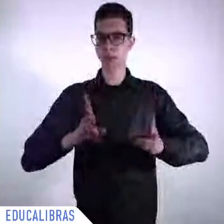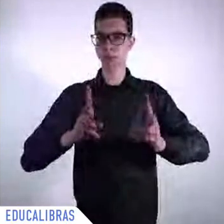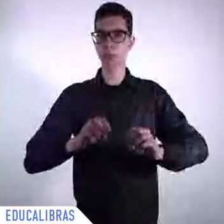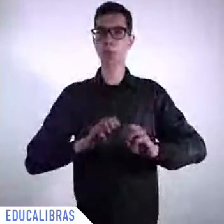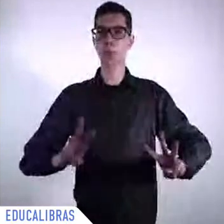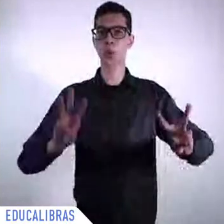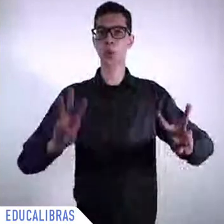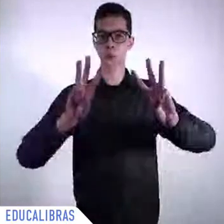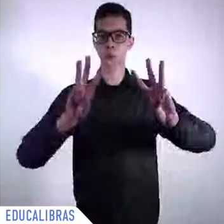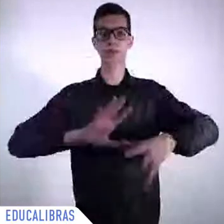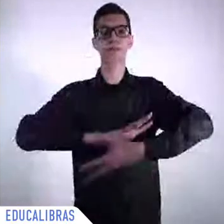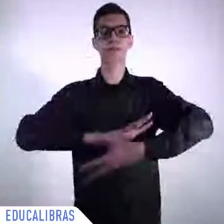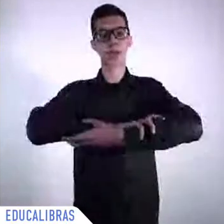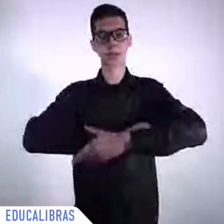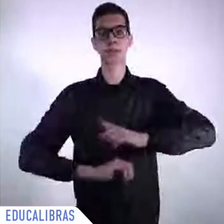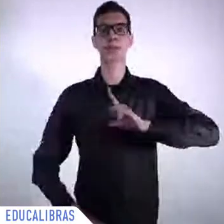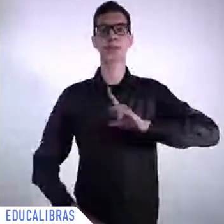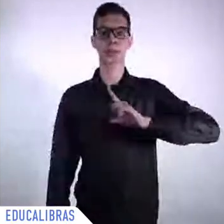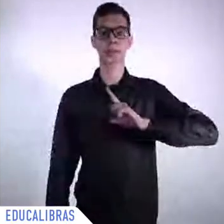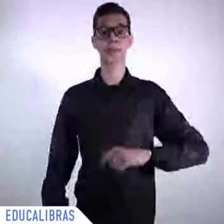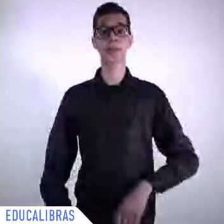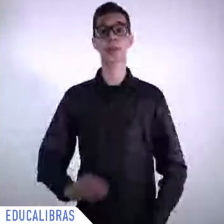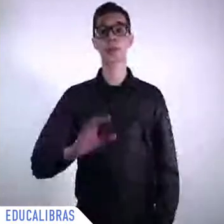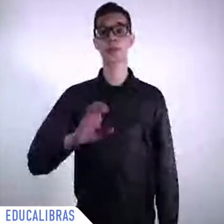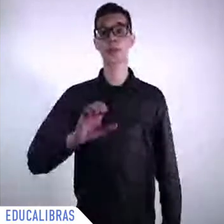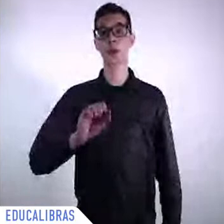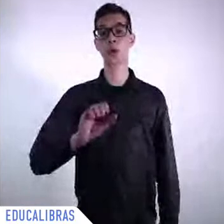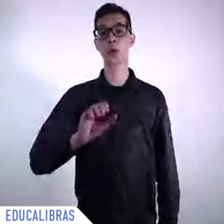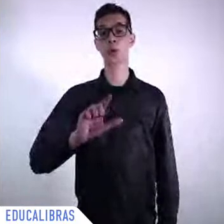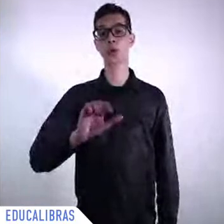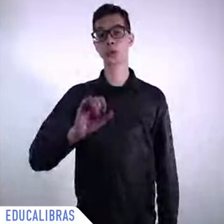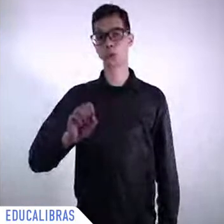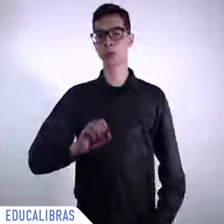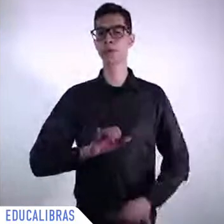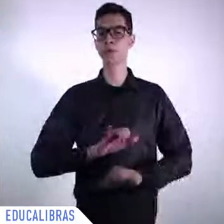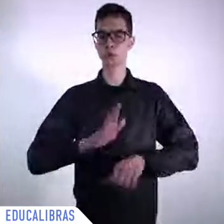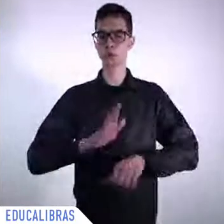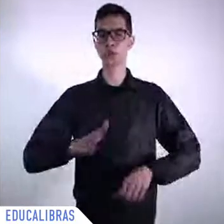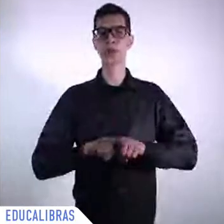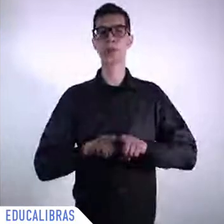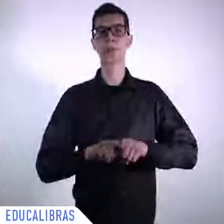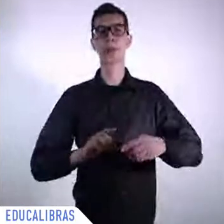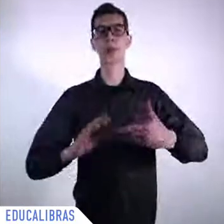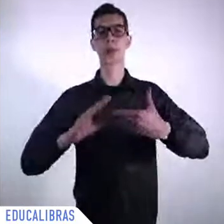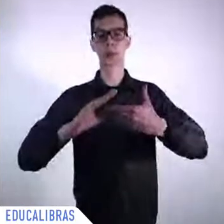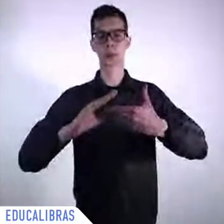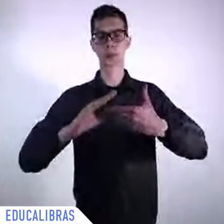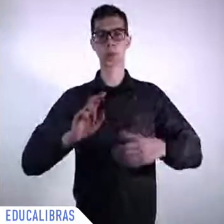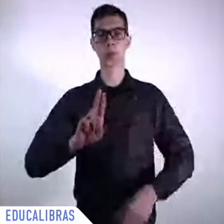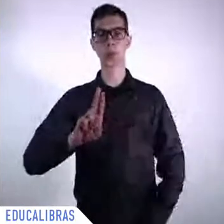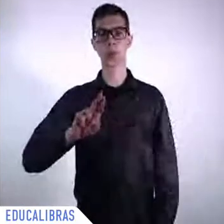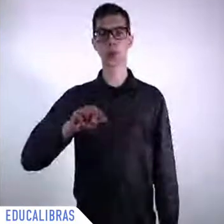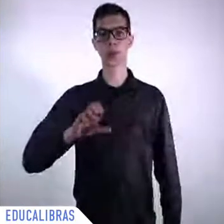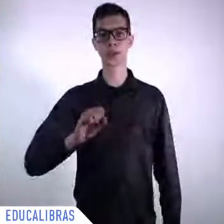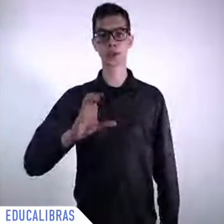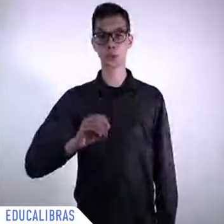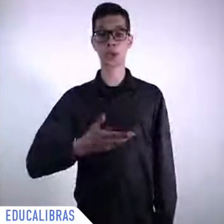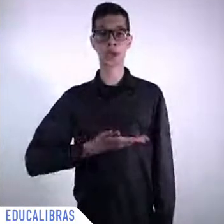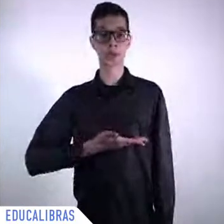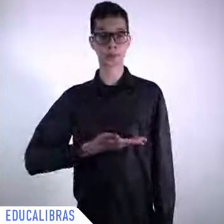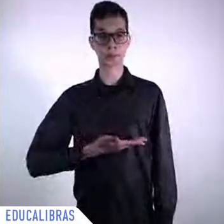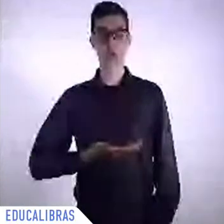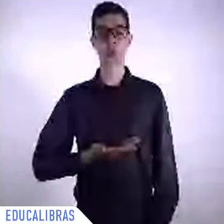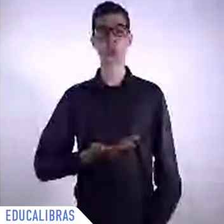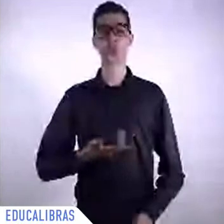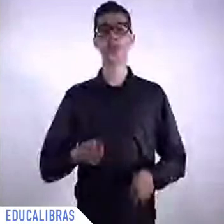friends and colleagues, former Juan Somovia and Alicia Barsenas, also with both of them, we developed very, very